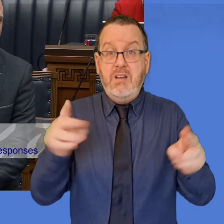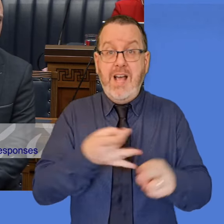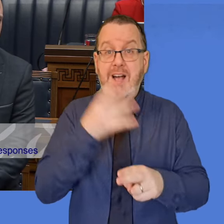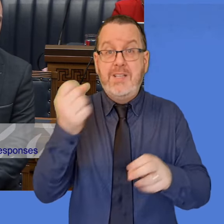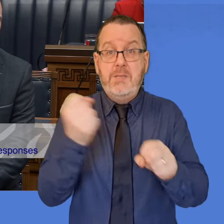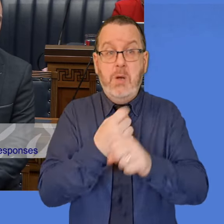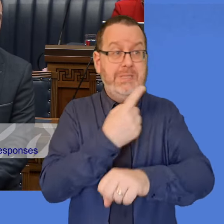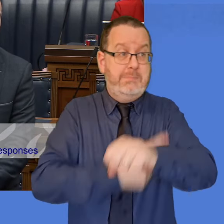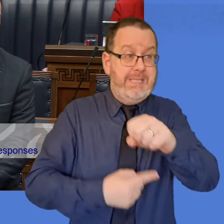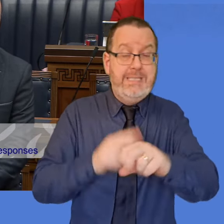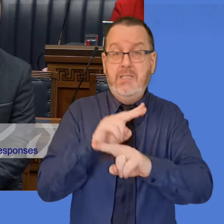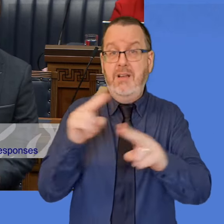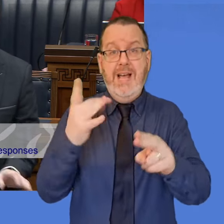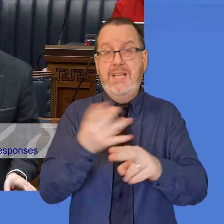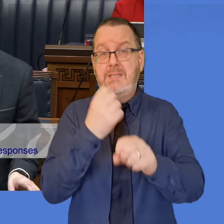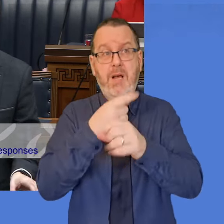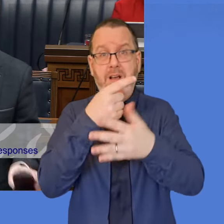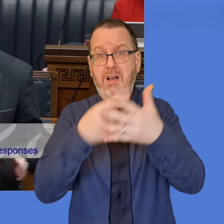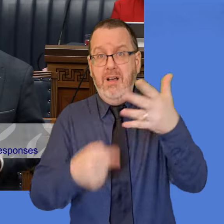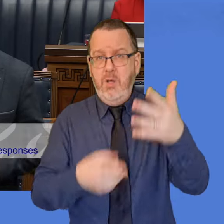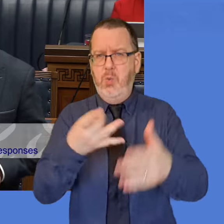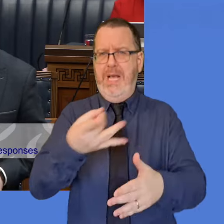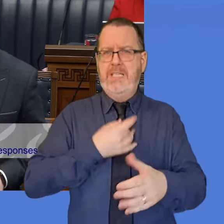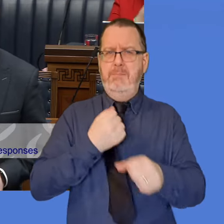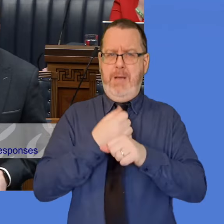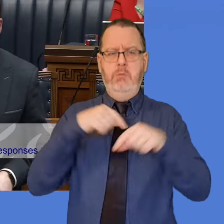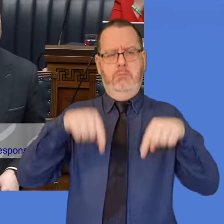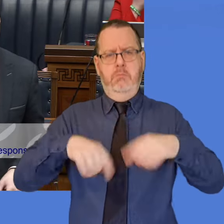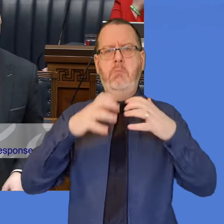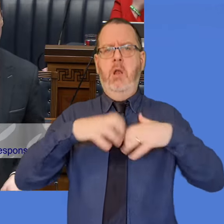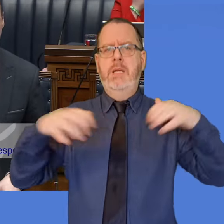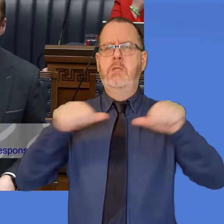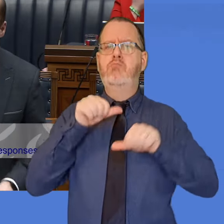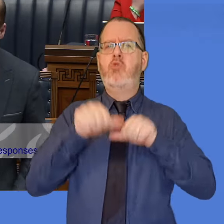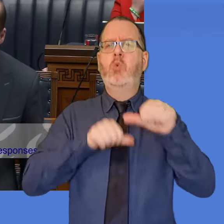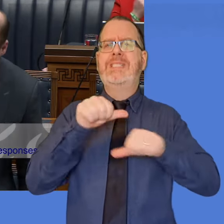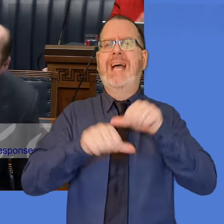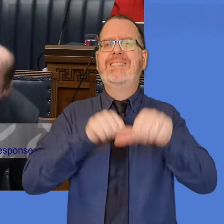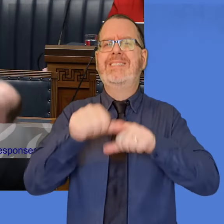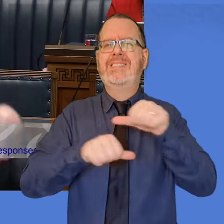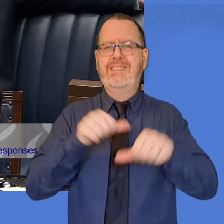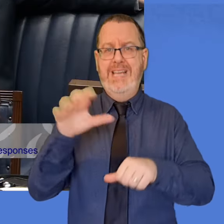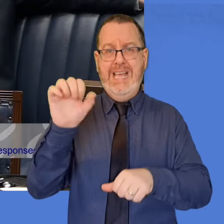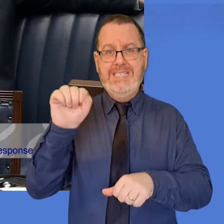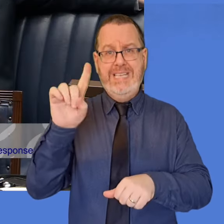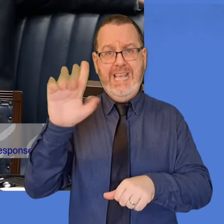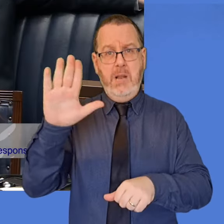support. It is a process issue, and that is what the SDLP seem most concerned about.